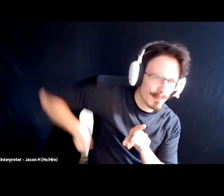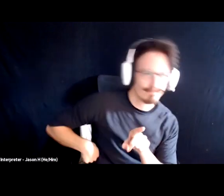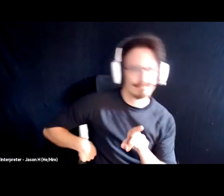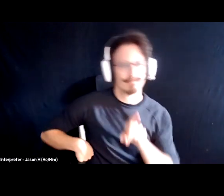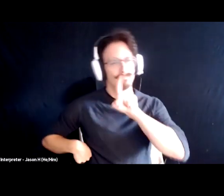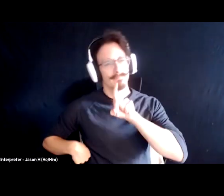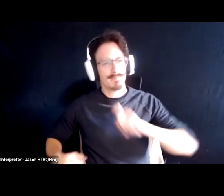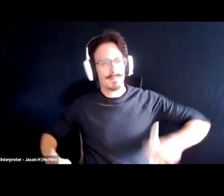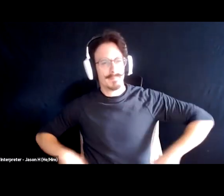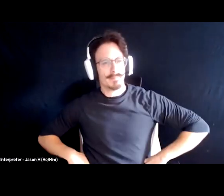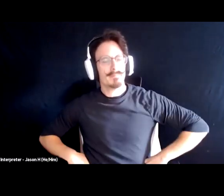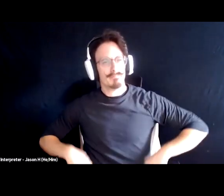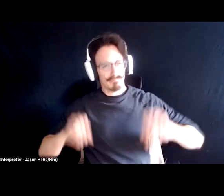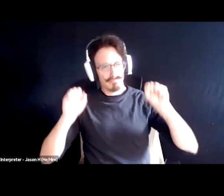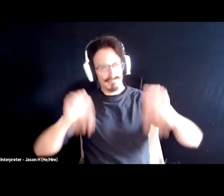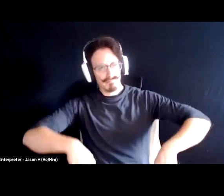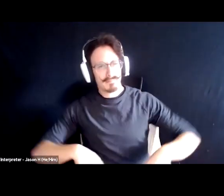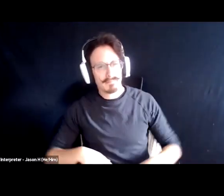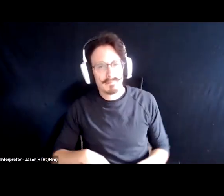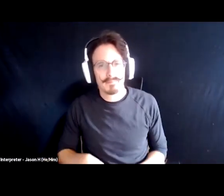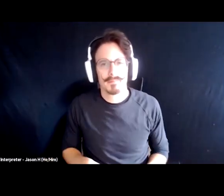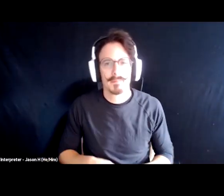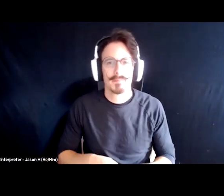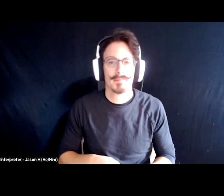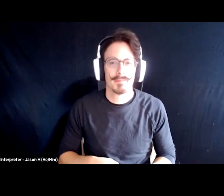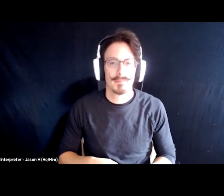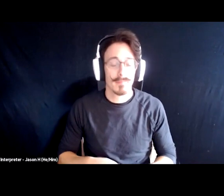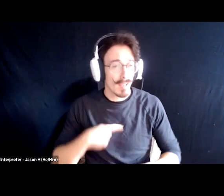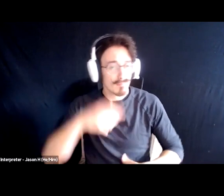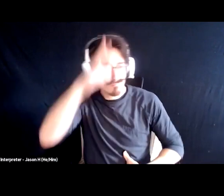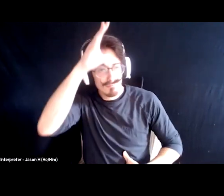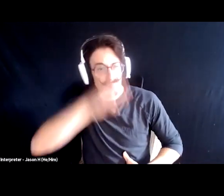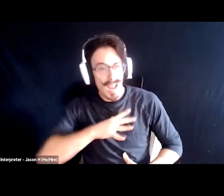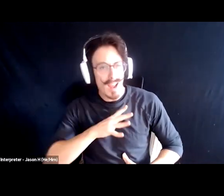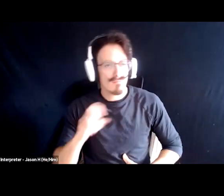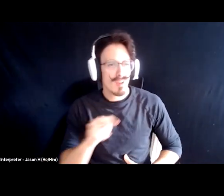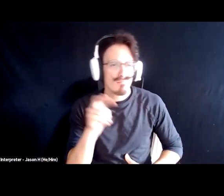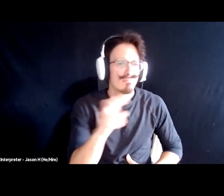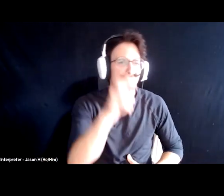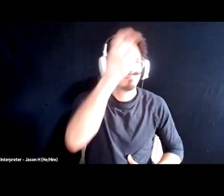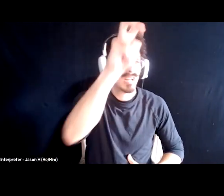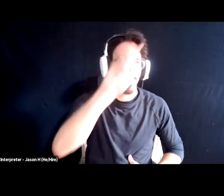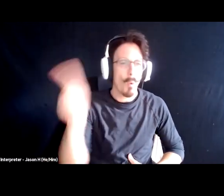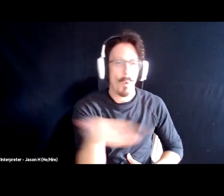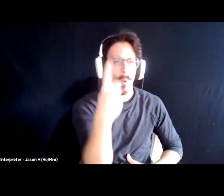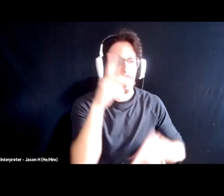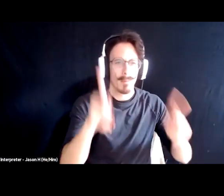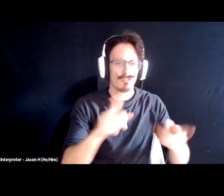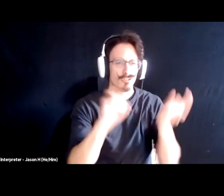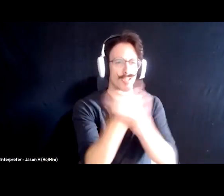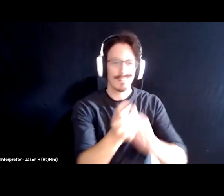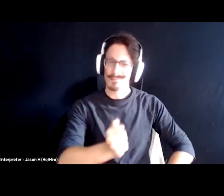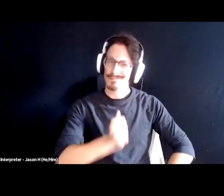the cards I'm dealt. Best I've ever done. I'm a man on a mission. I'm the only one I can change.